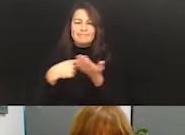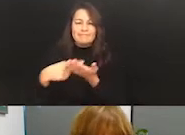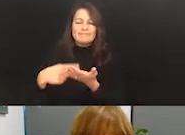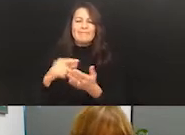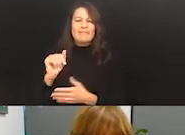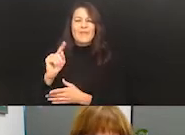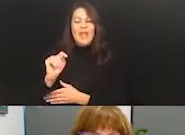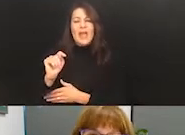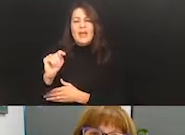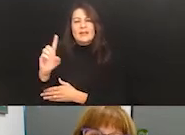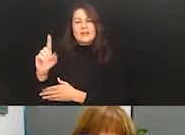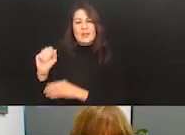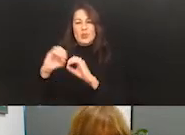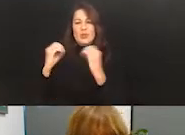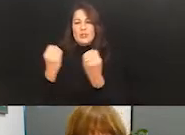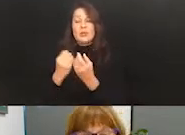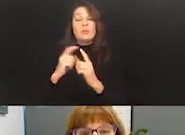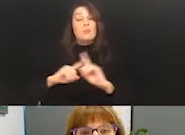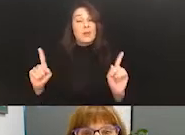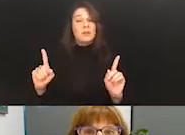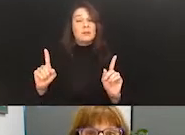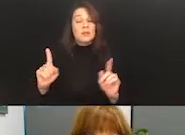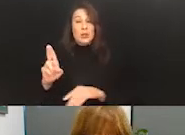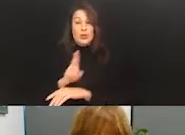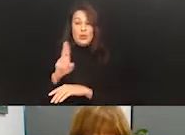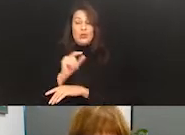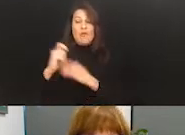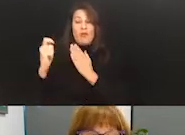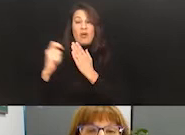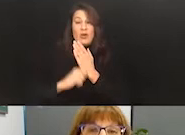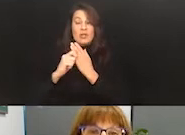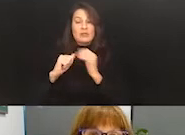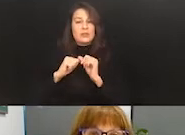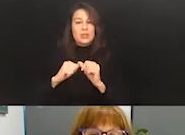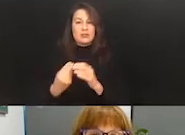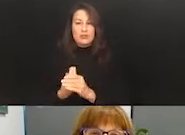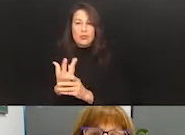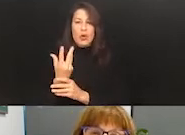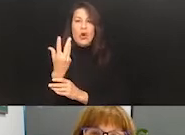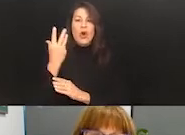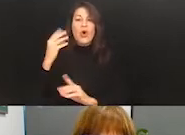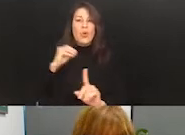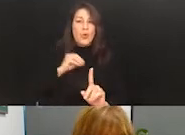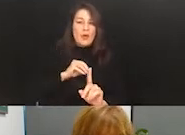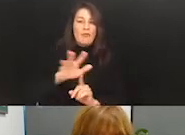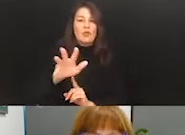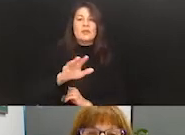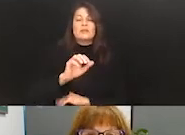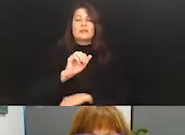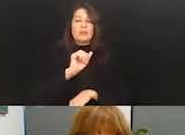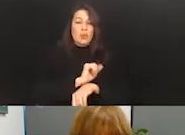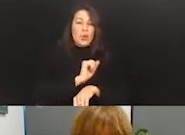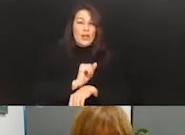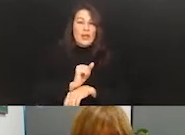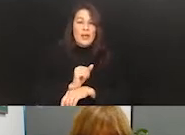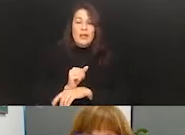organizations. However, the use of automation continues to grow and influence employee recruitment and